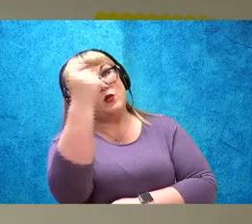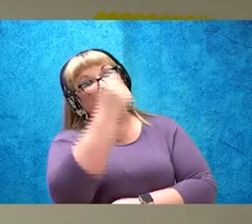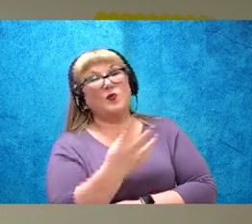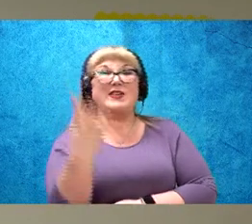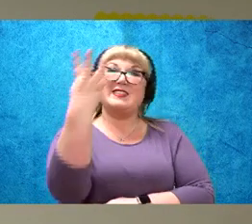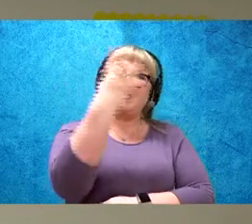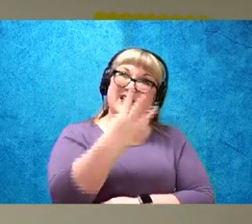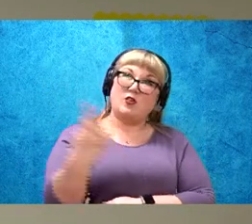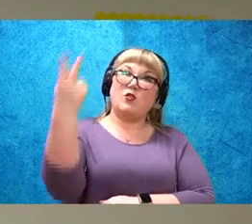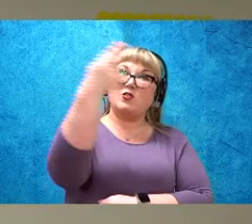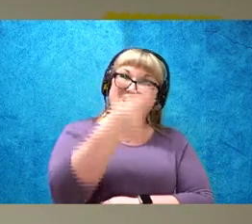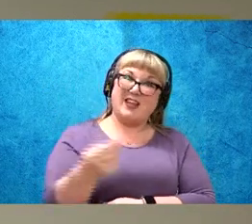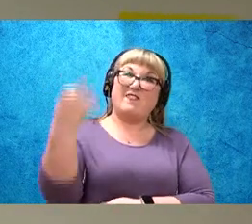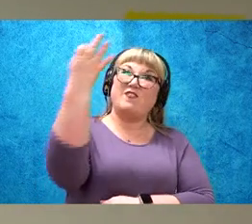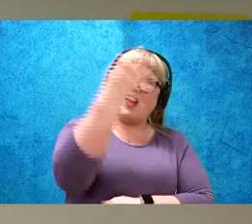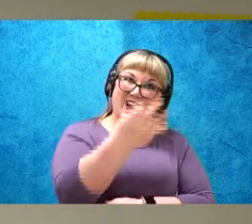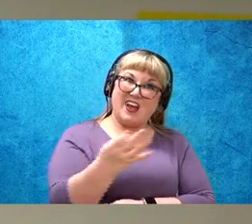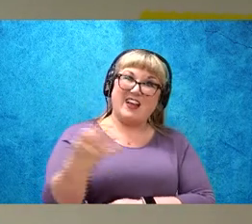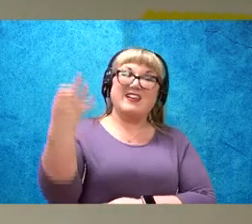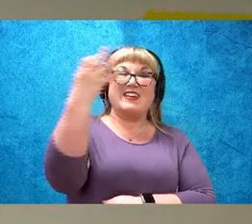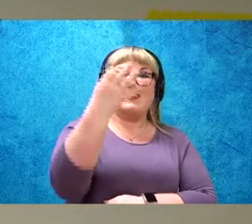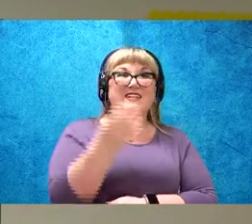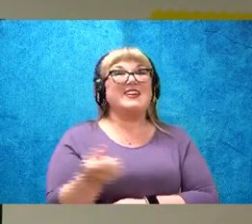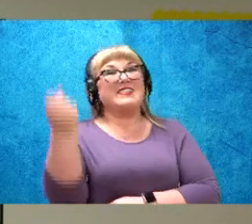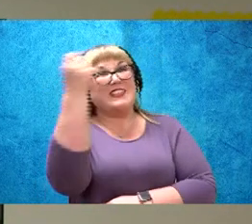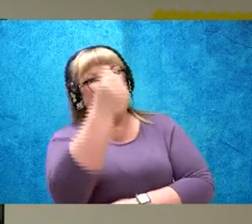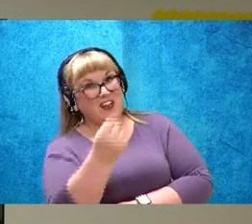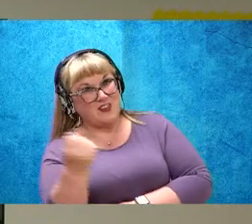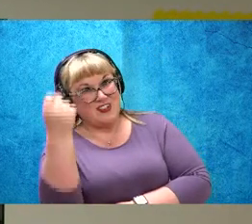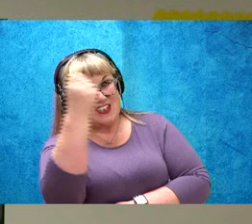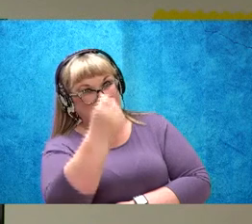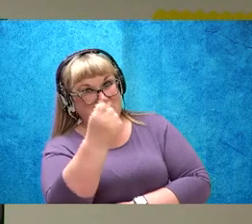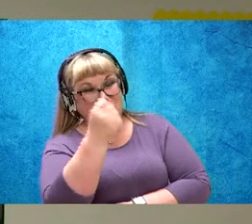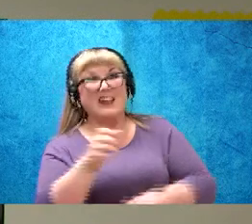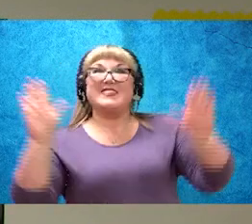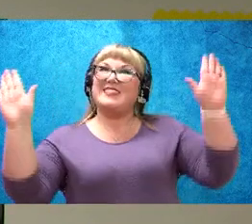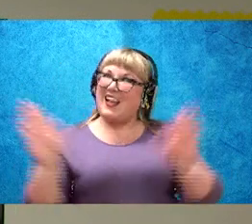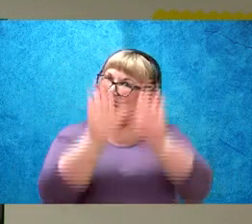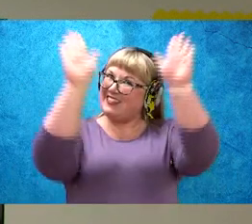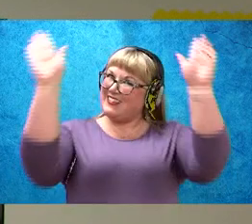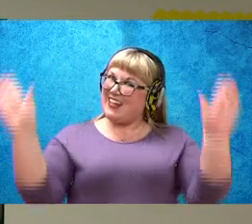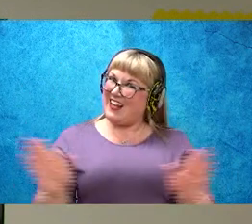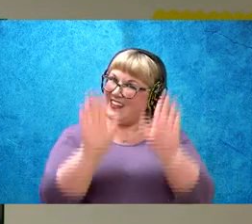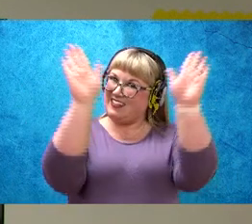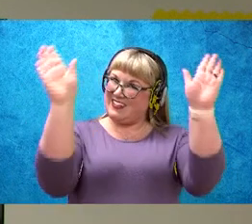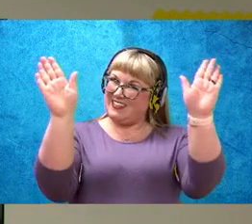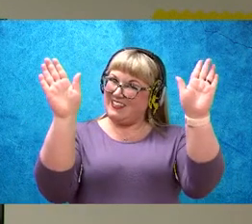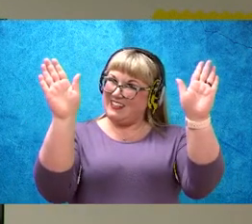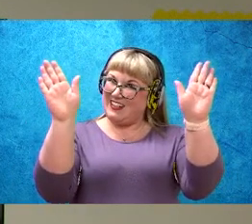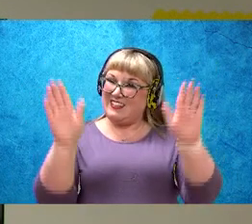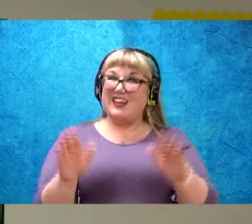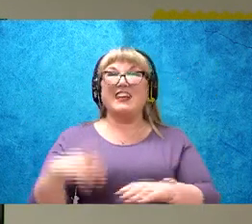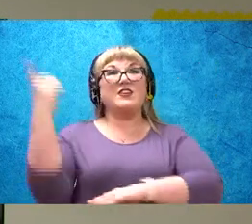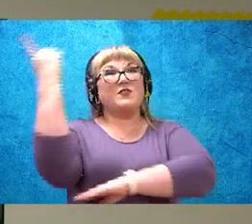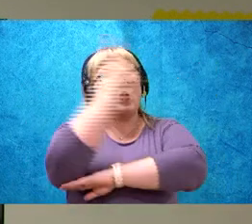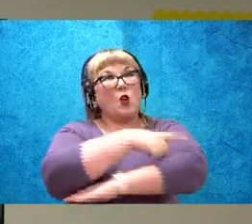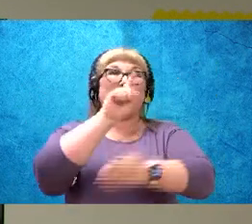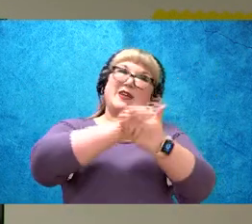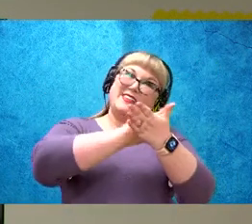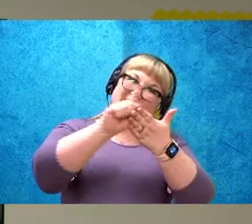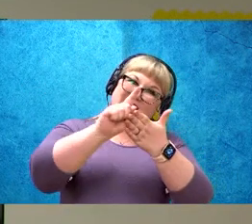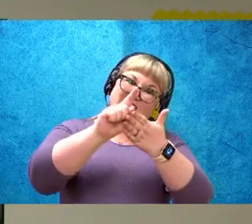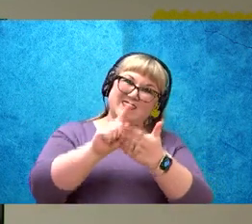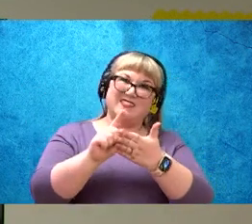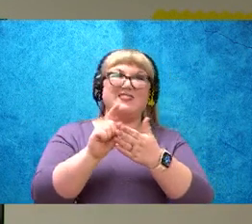Wednesday, Thursday, Friday, Saturday and Sunday. The Days of the